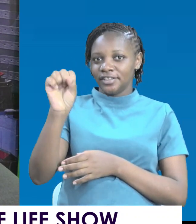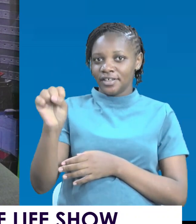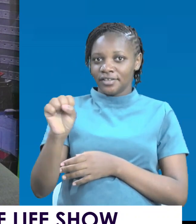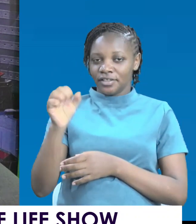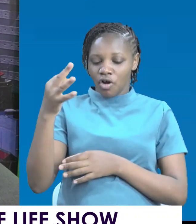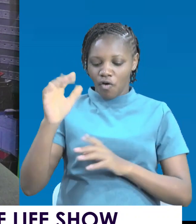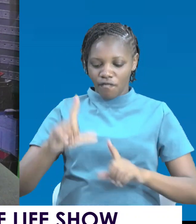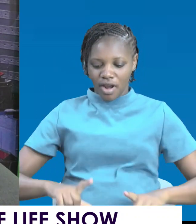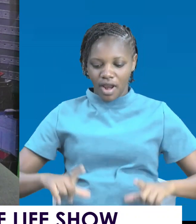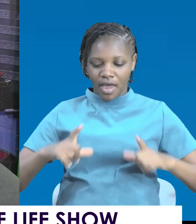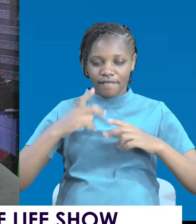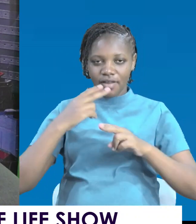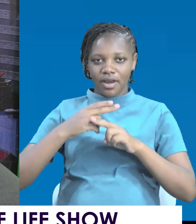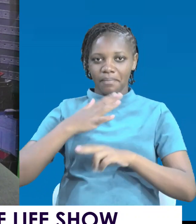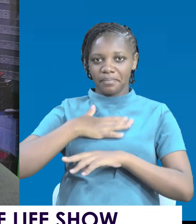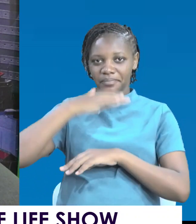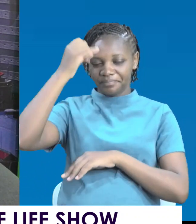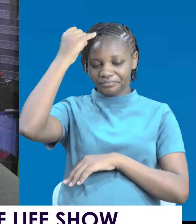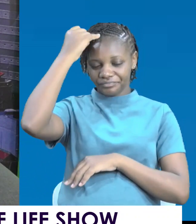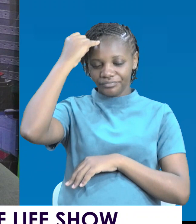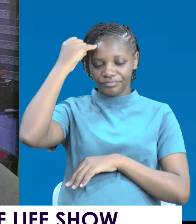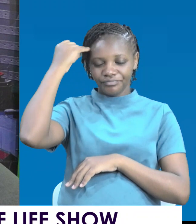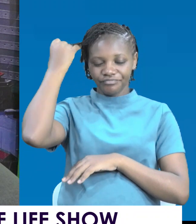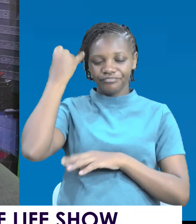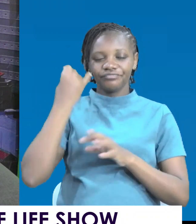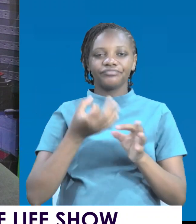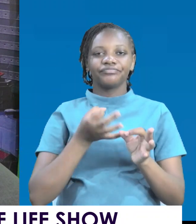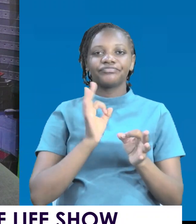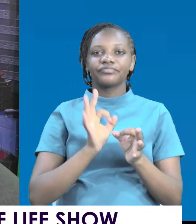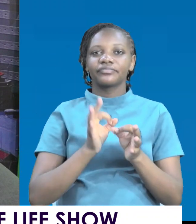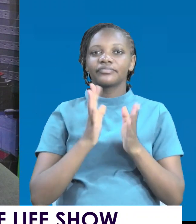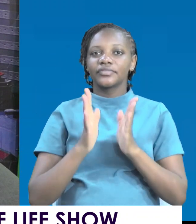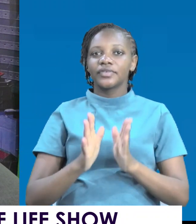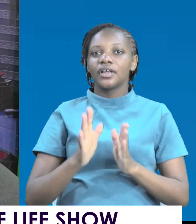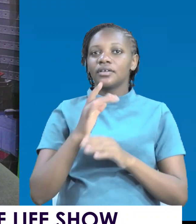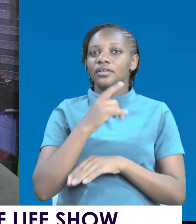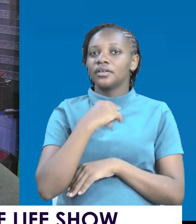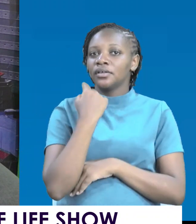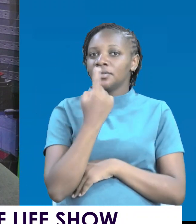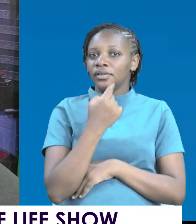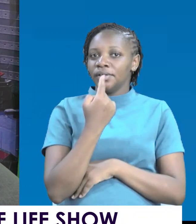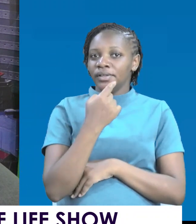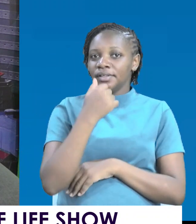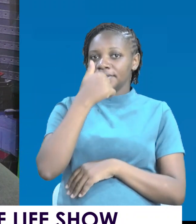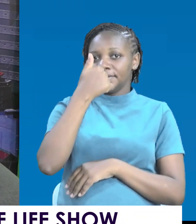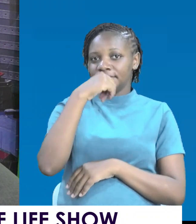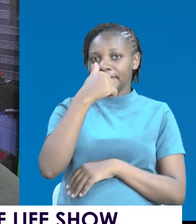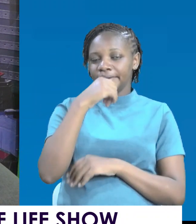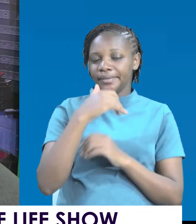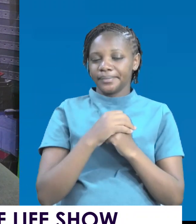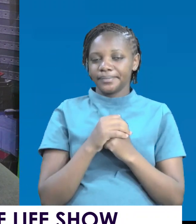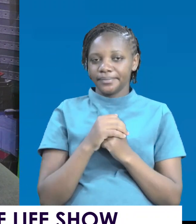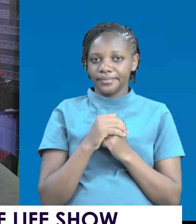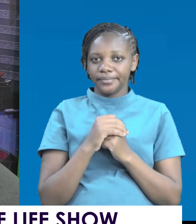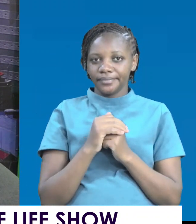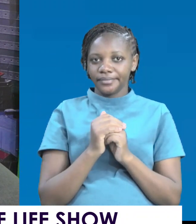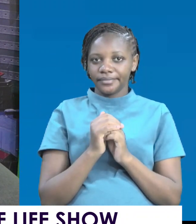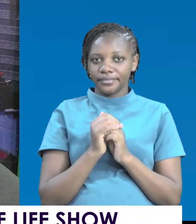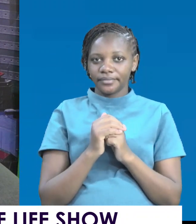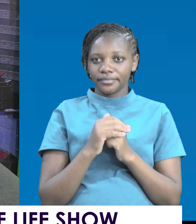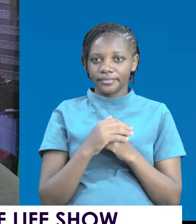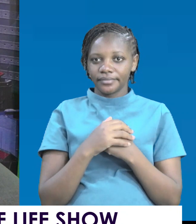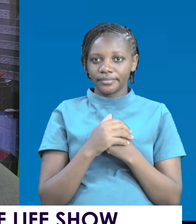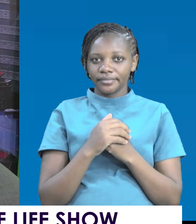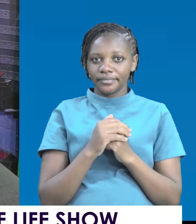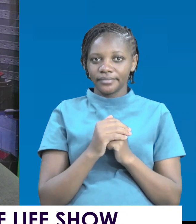is Jonas Simba. My sign language interpreter in this section is Anne Wairimo.